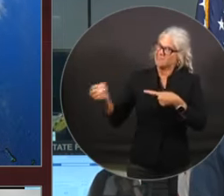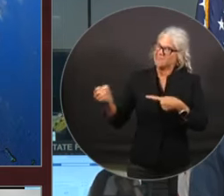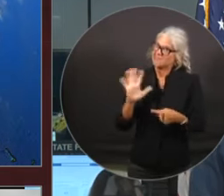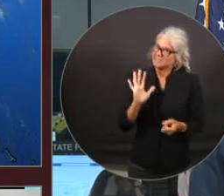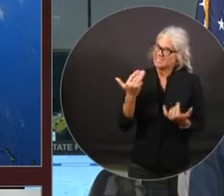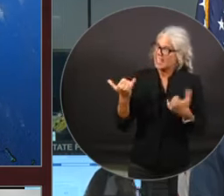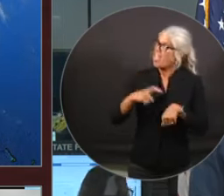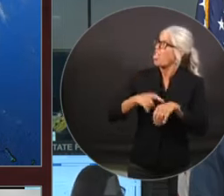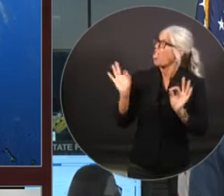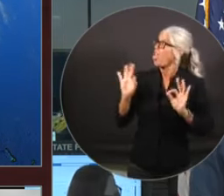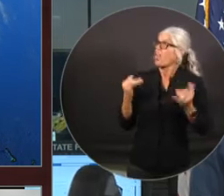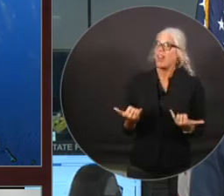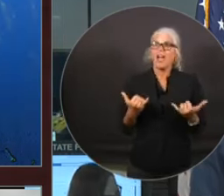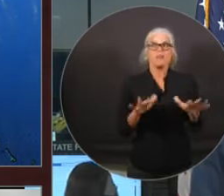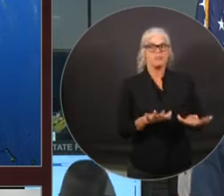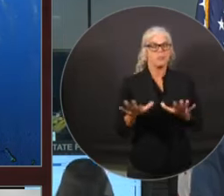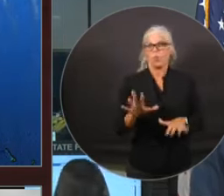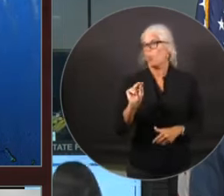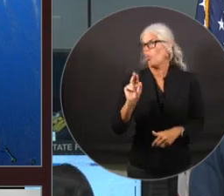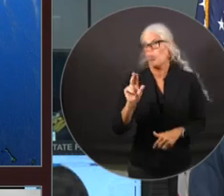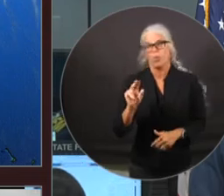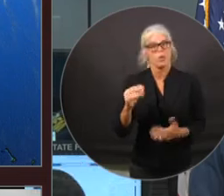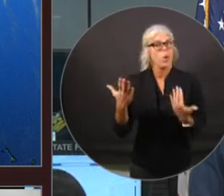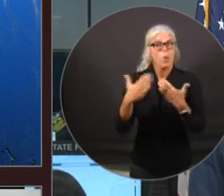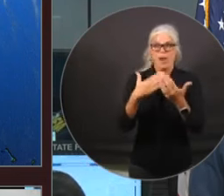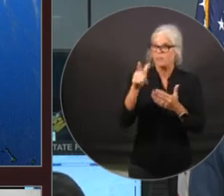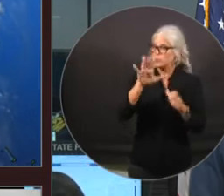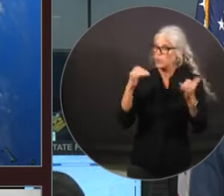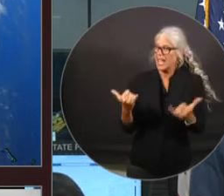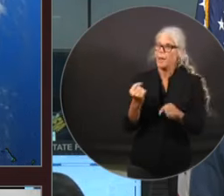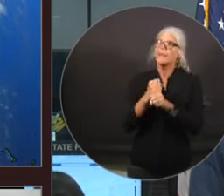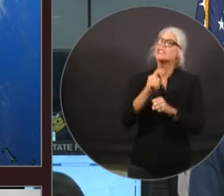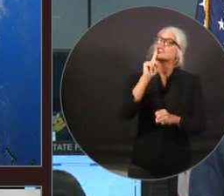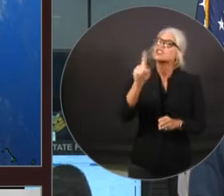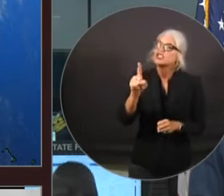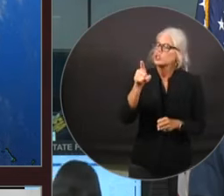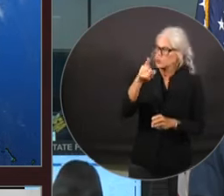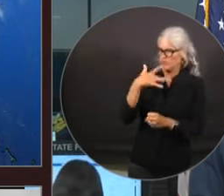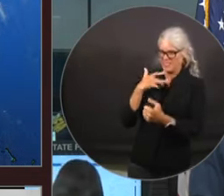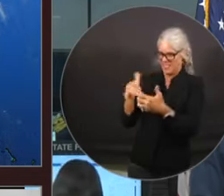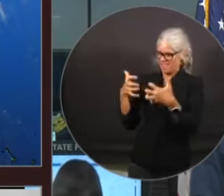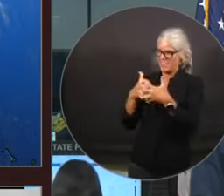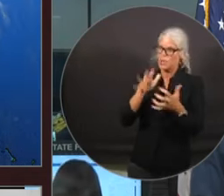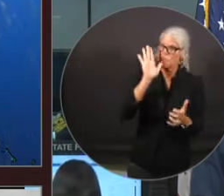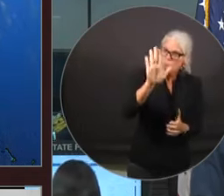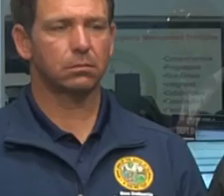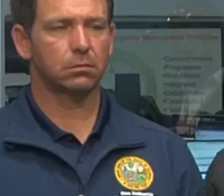need to do. Whatever you decide to do, make sure it's best for your family and you must do it now.